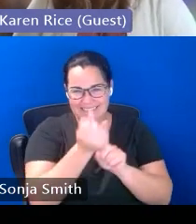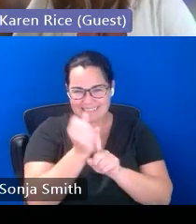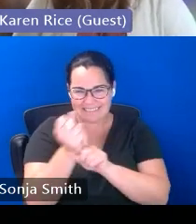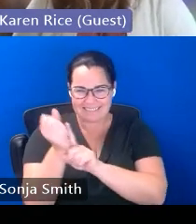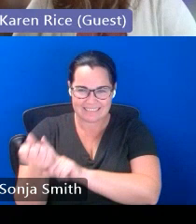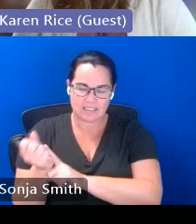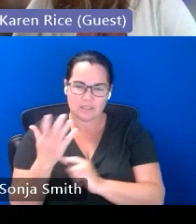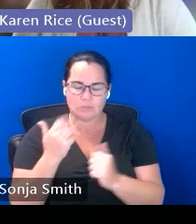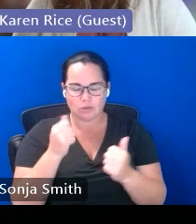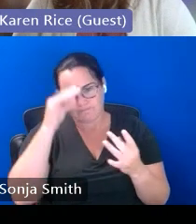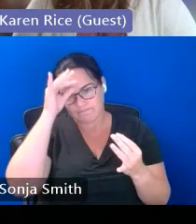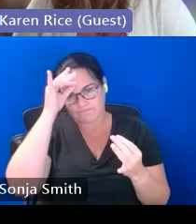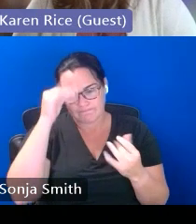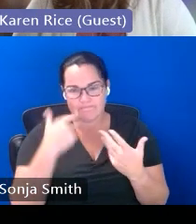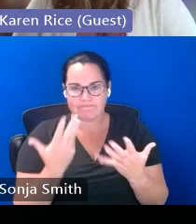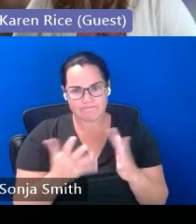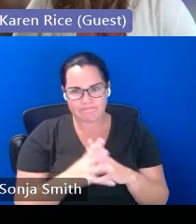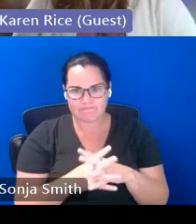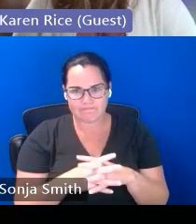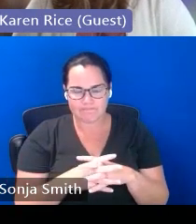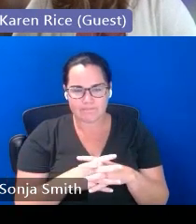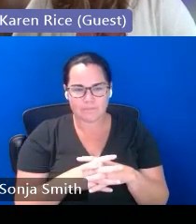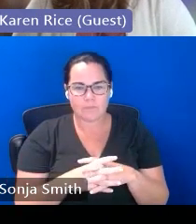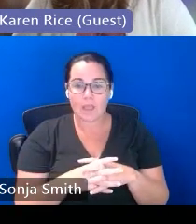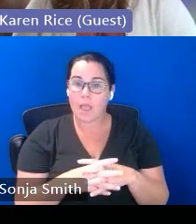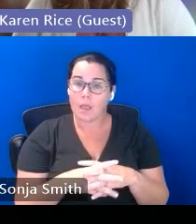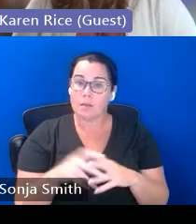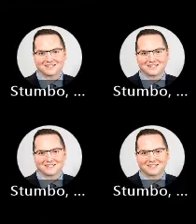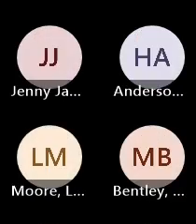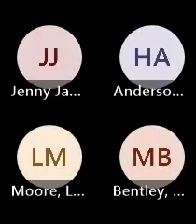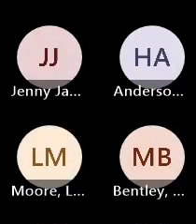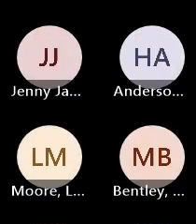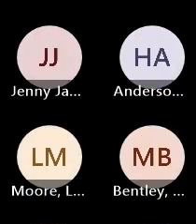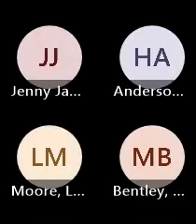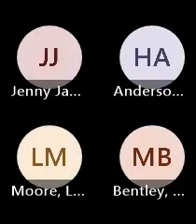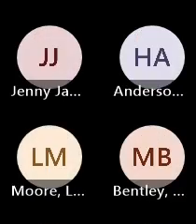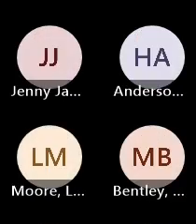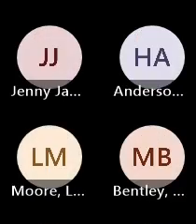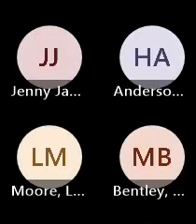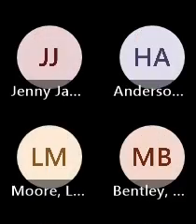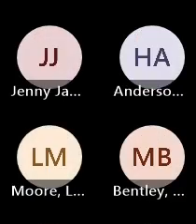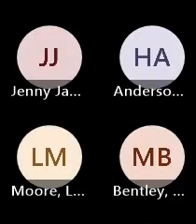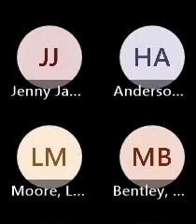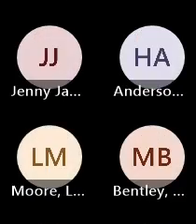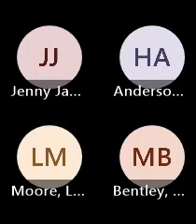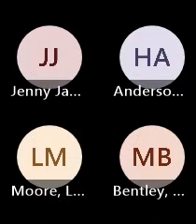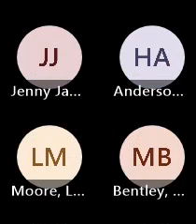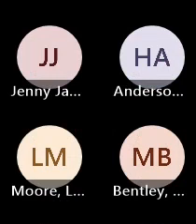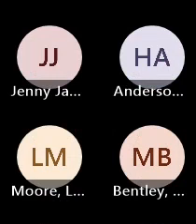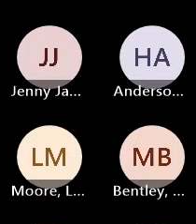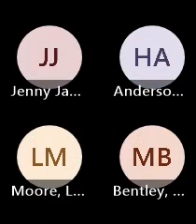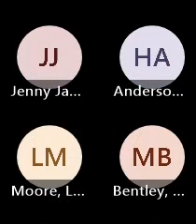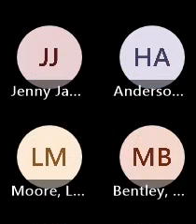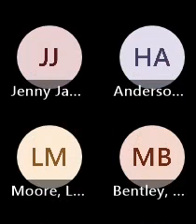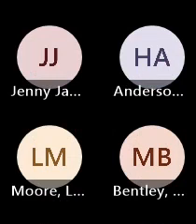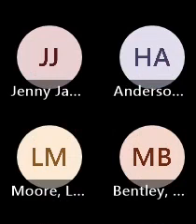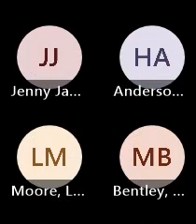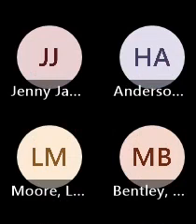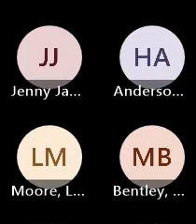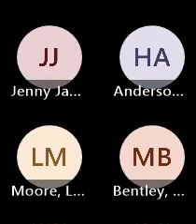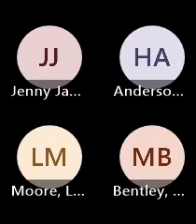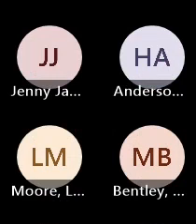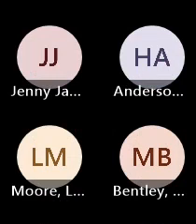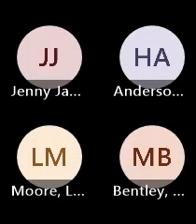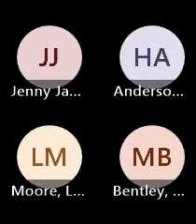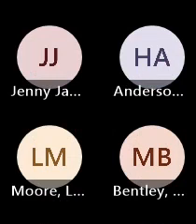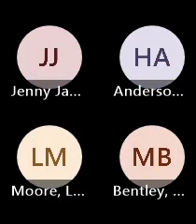for you um but you could say yep my family is coming to live with me we have decided that this is how it's going to